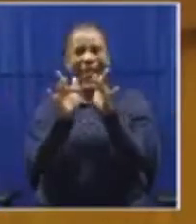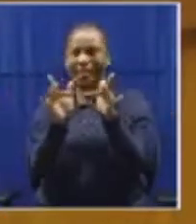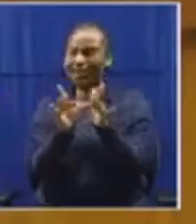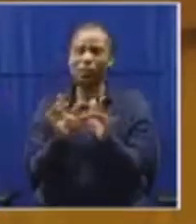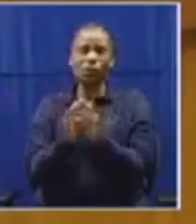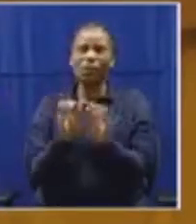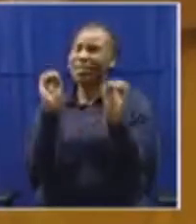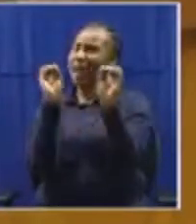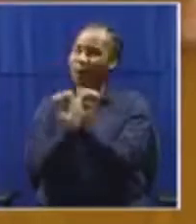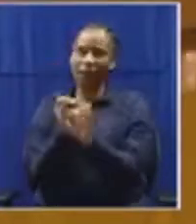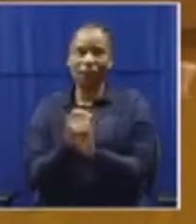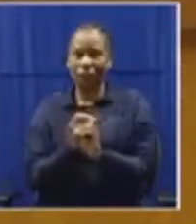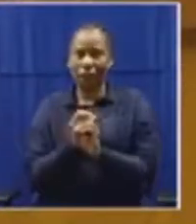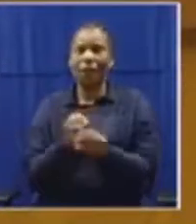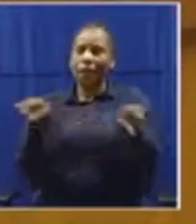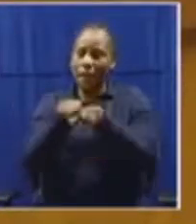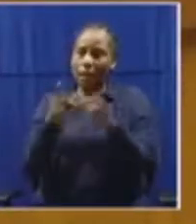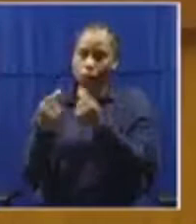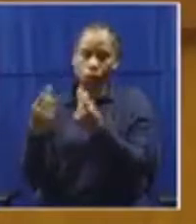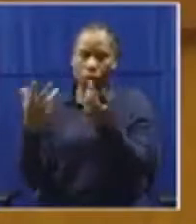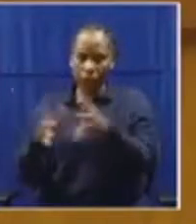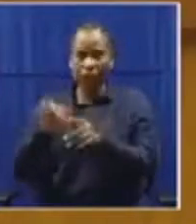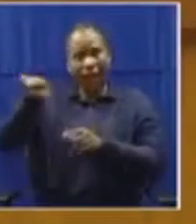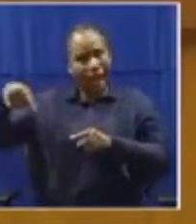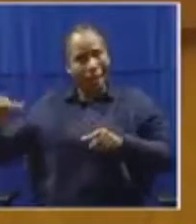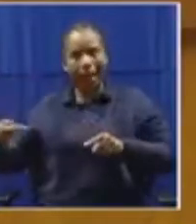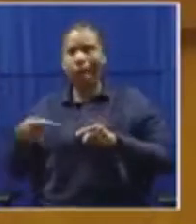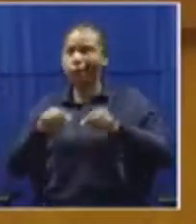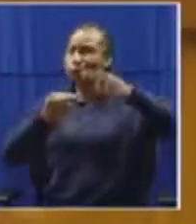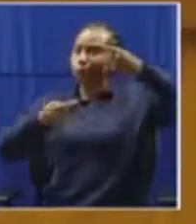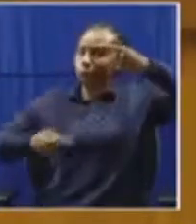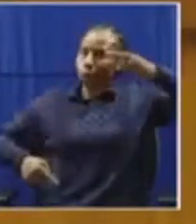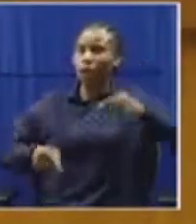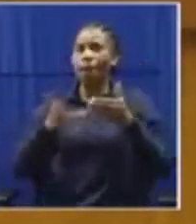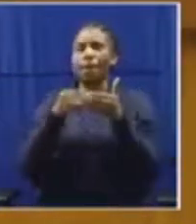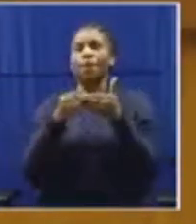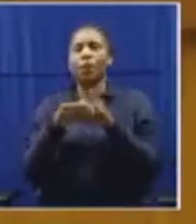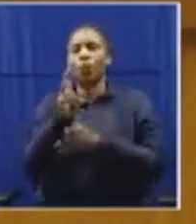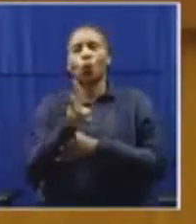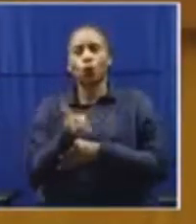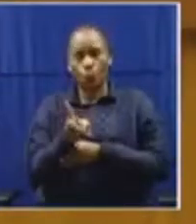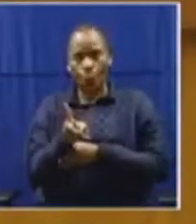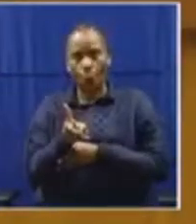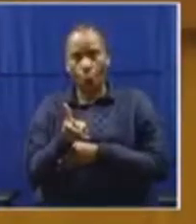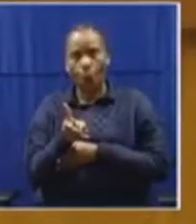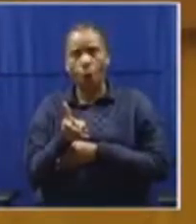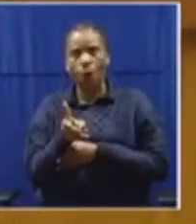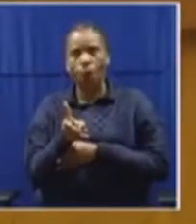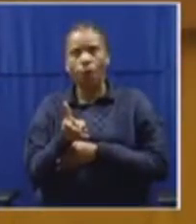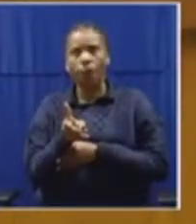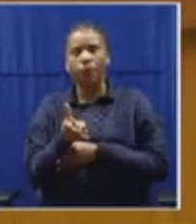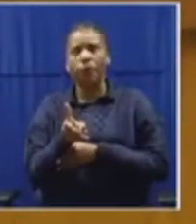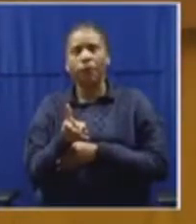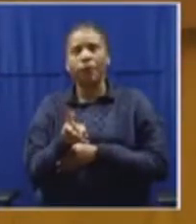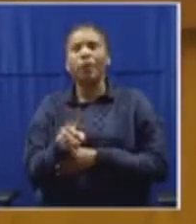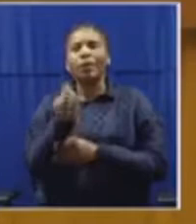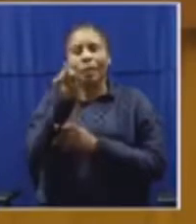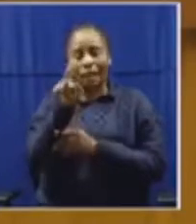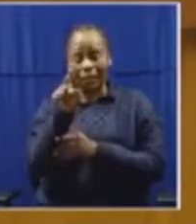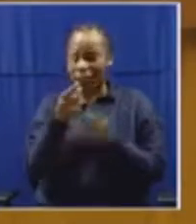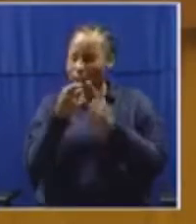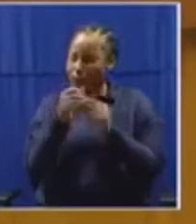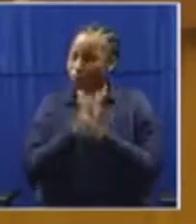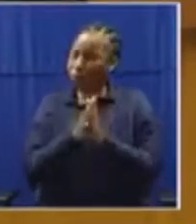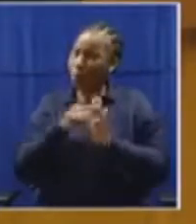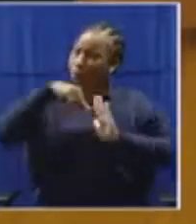I have done with other, a number of other members as well. So it was out of deep generosity.